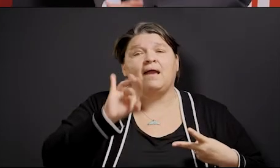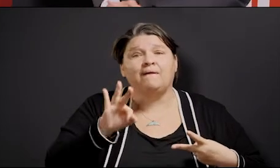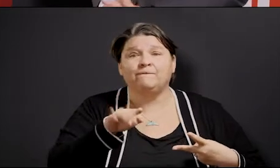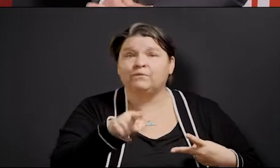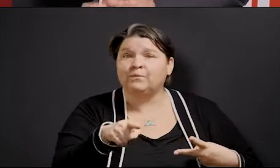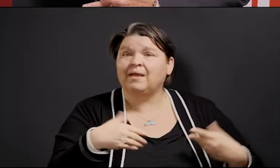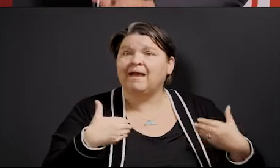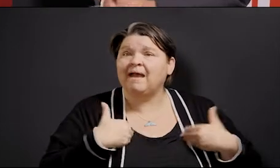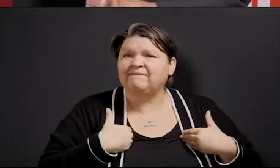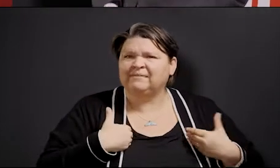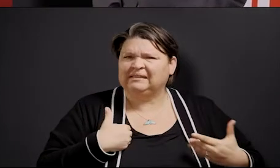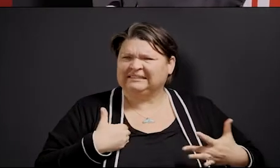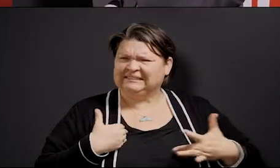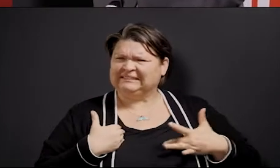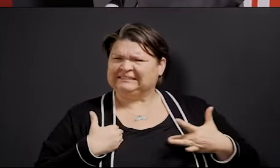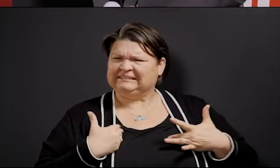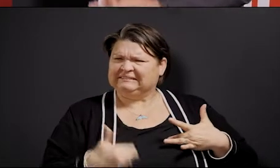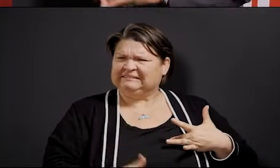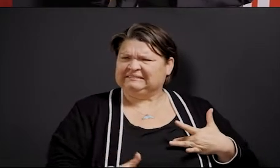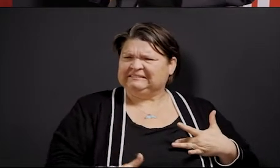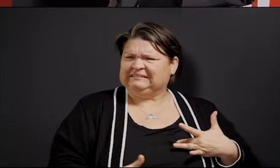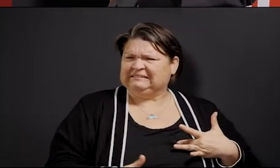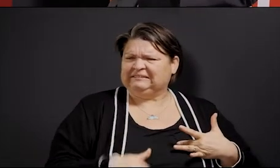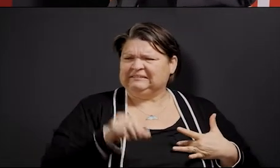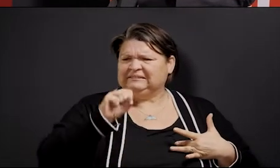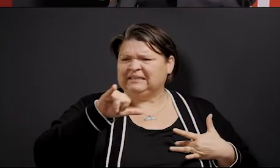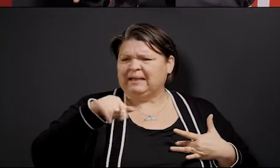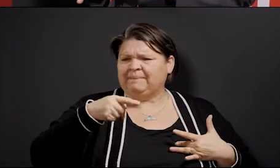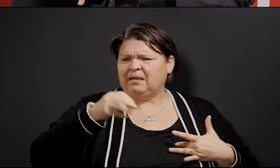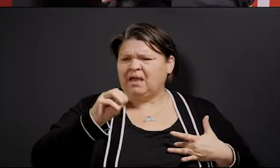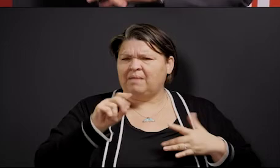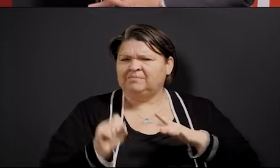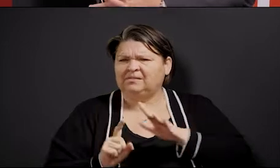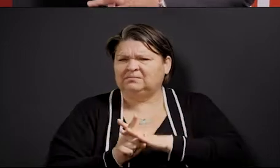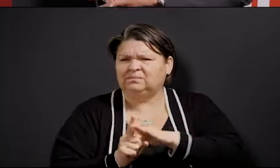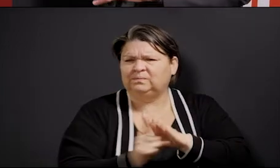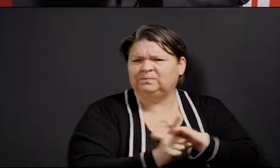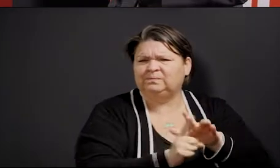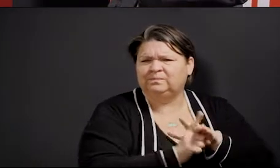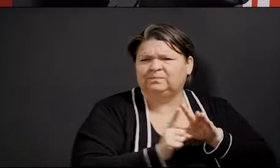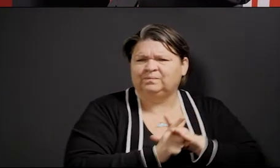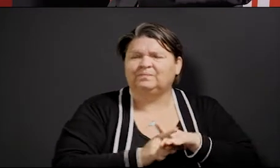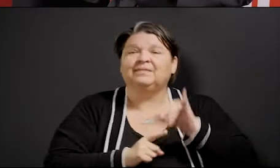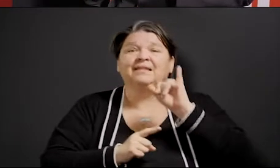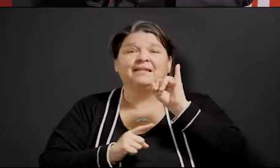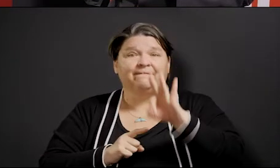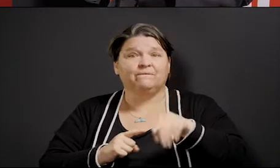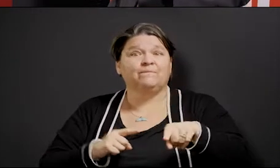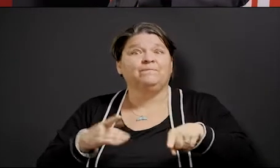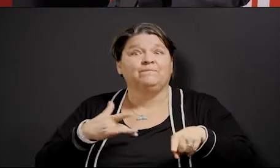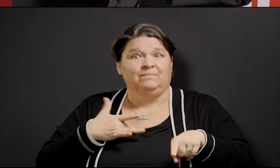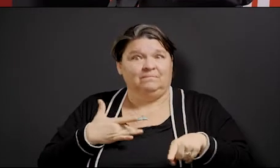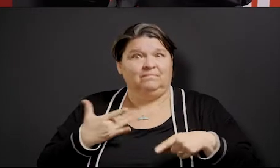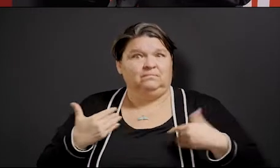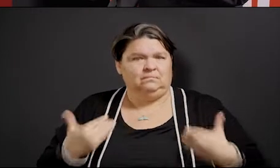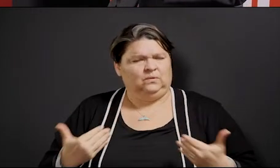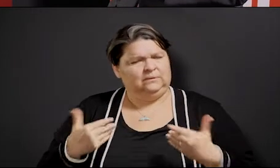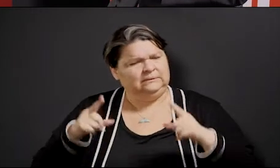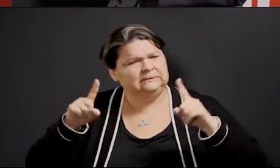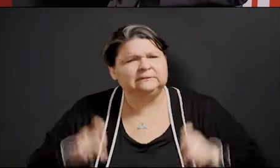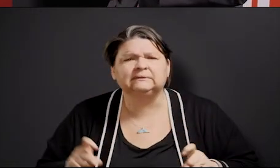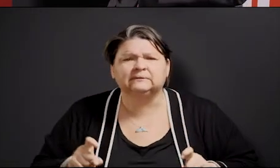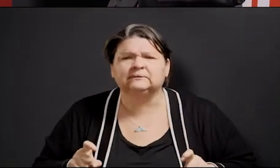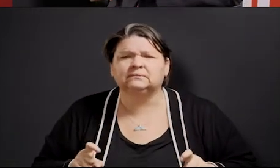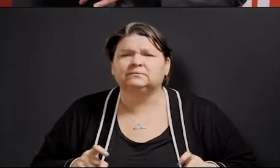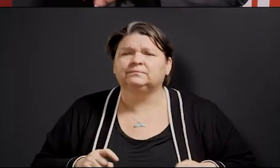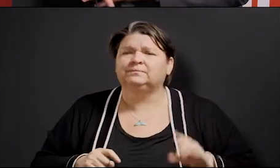to have some symptoms. It's a tricky virus and we're finding more and more that sometimes the symptoms